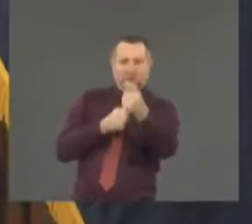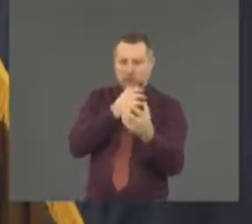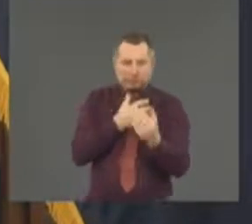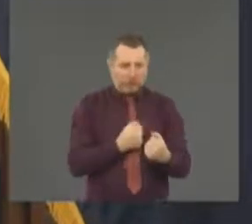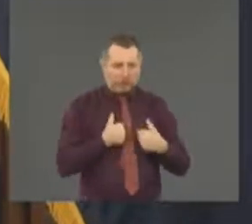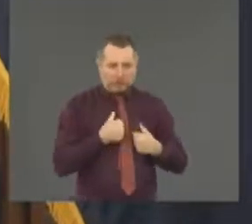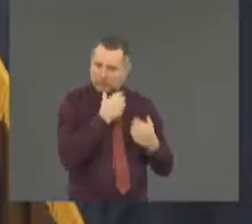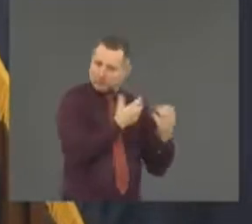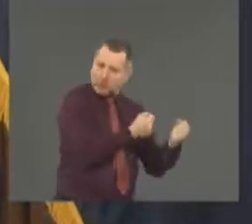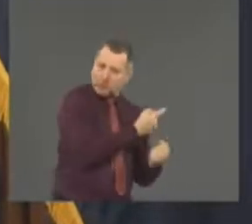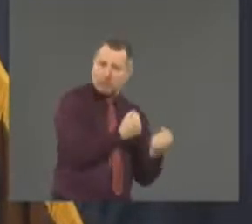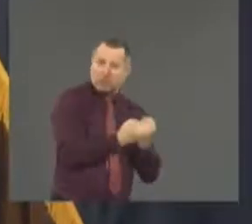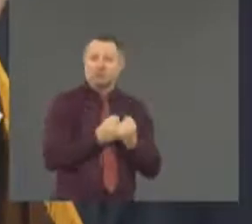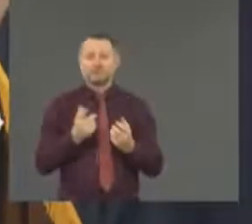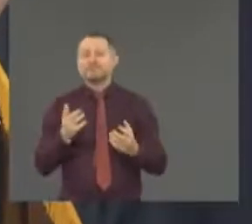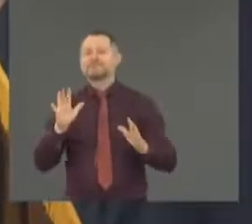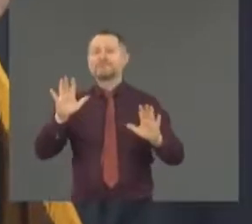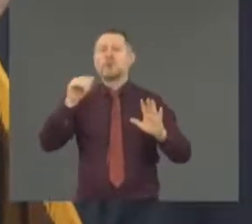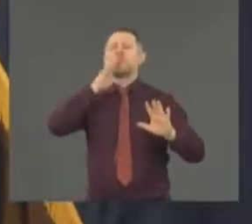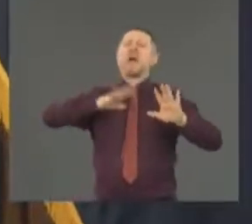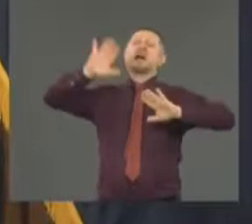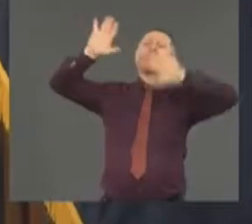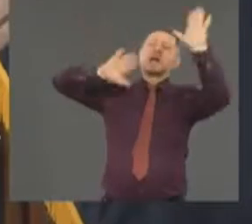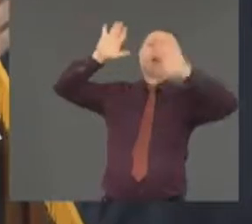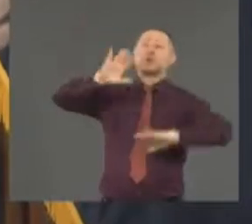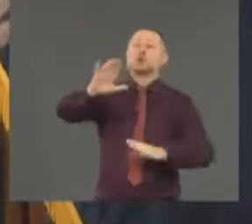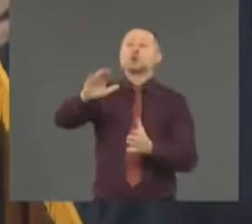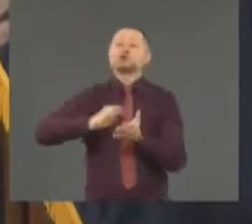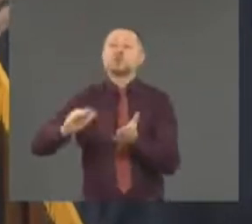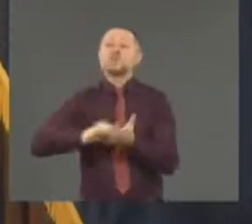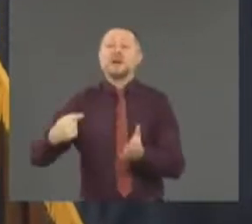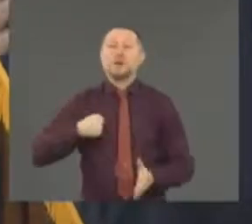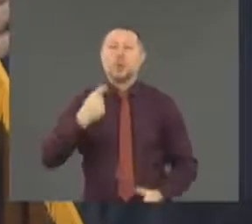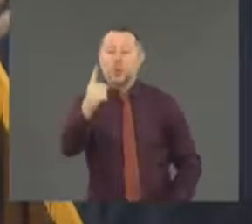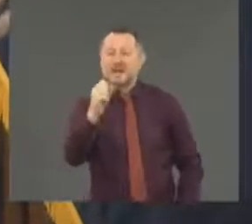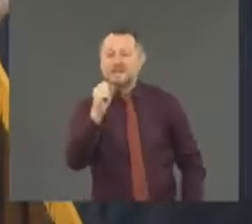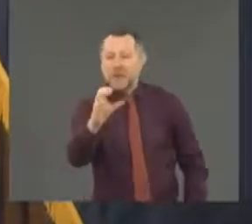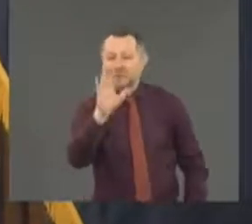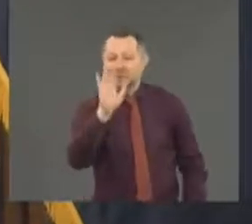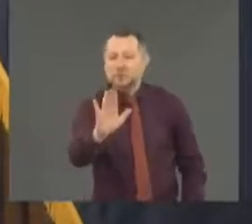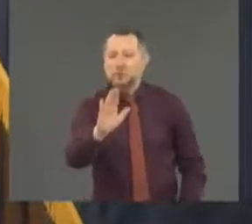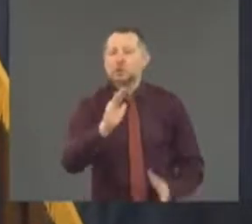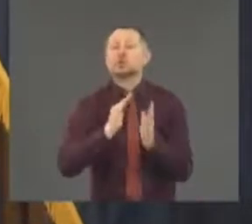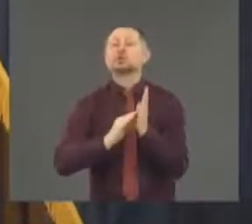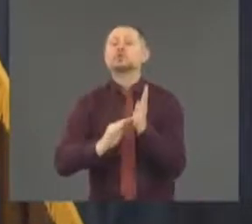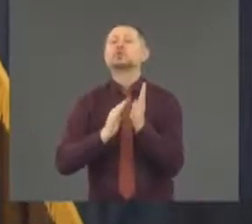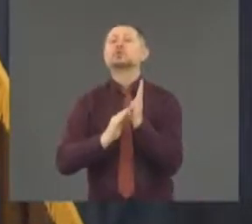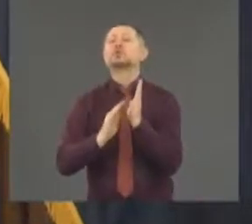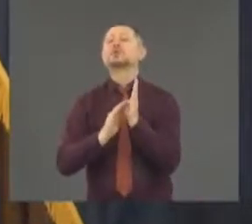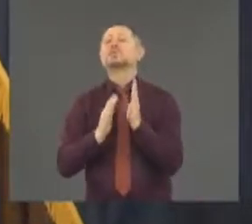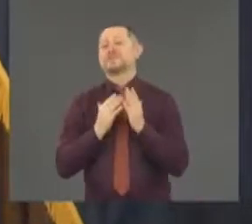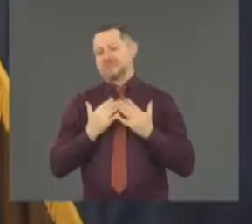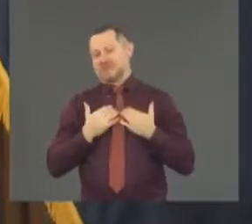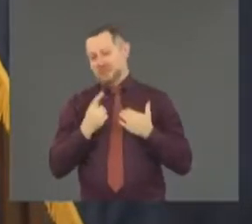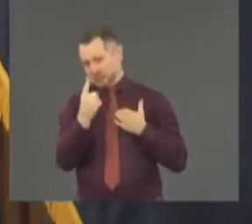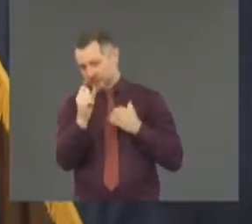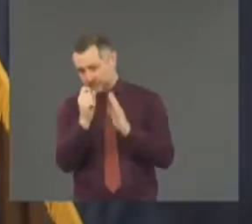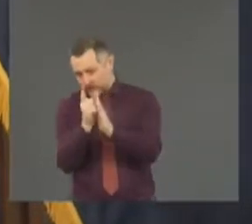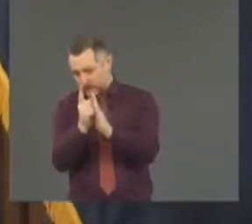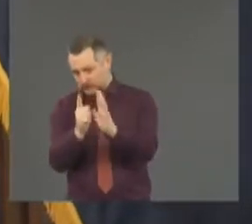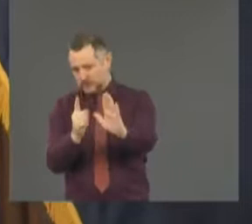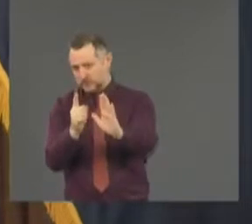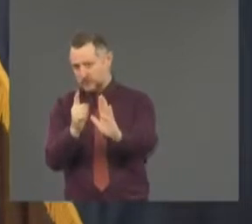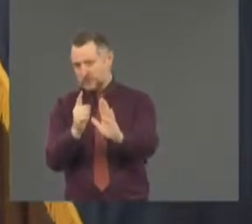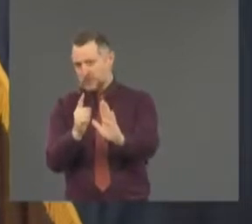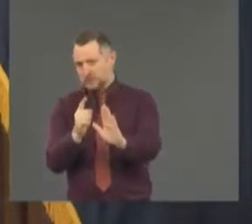guidance. Excuse me a second. Excuse me a second. Excuse me a second, WRGP. Look at